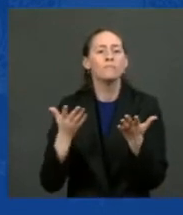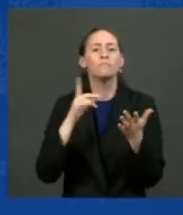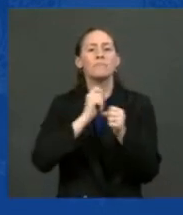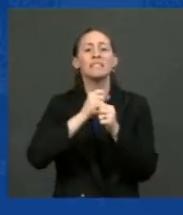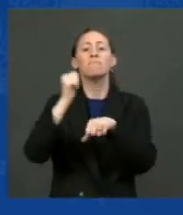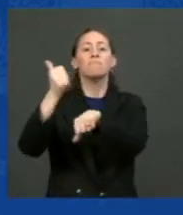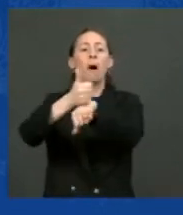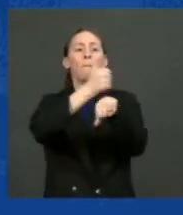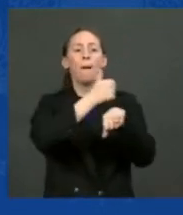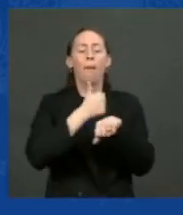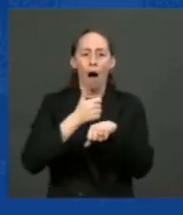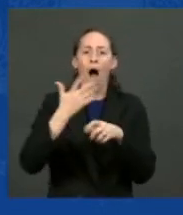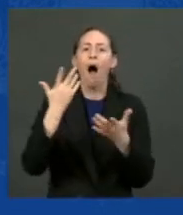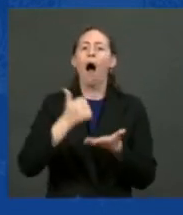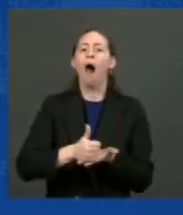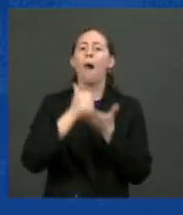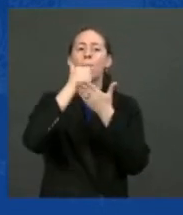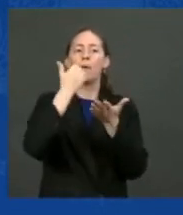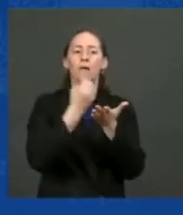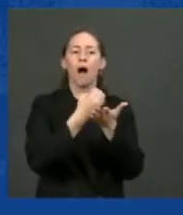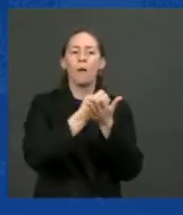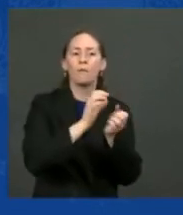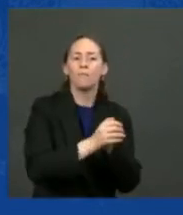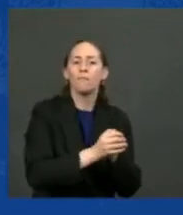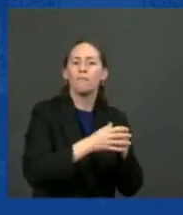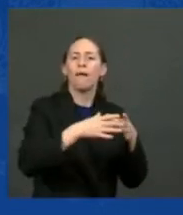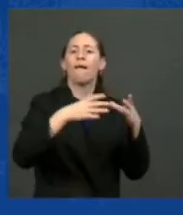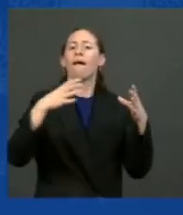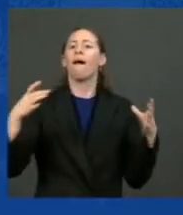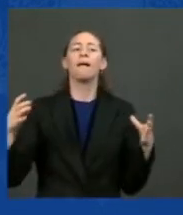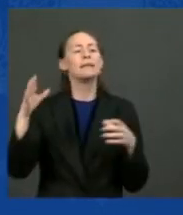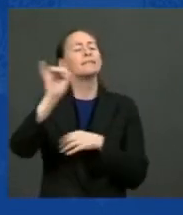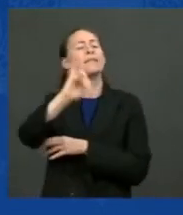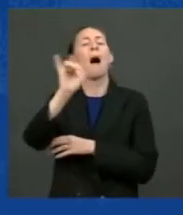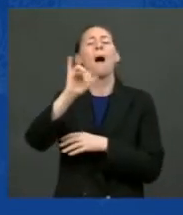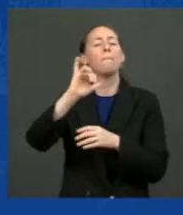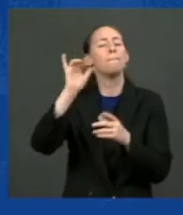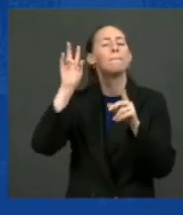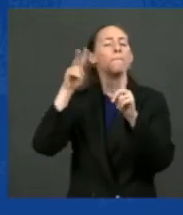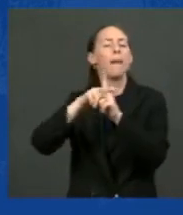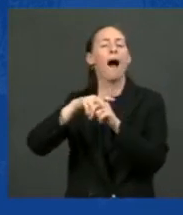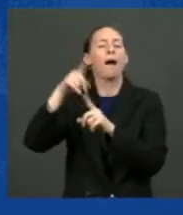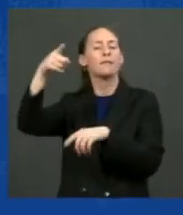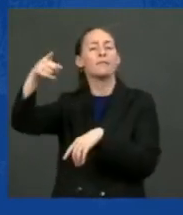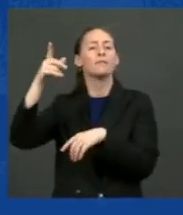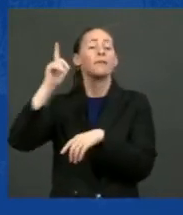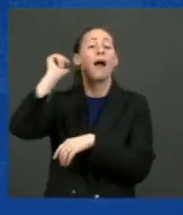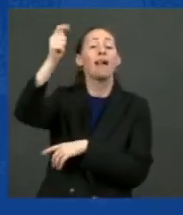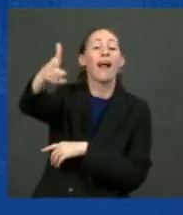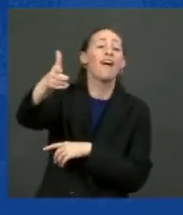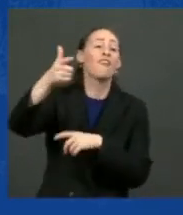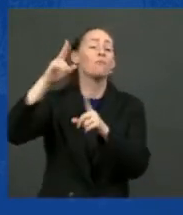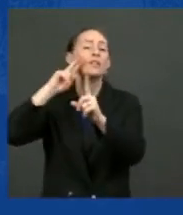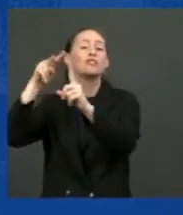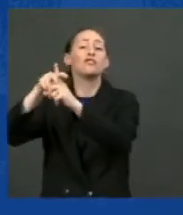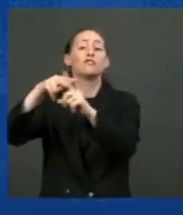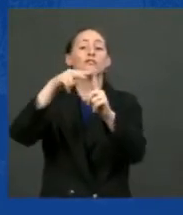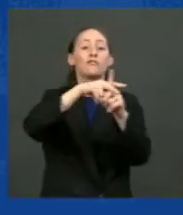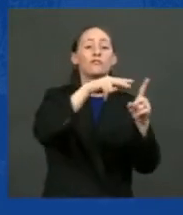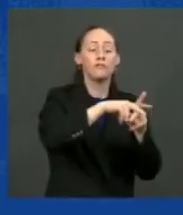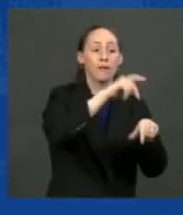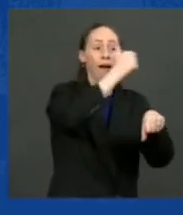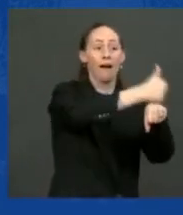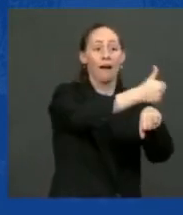economic development go well beyond the charging station? And the Build Back Better plan will boost our manufacturing capacity, investing